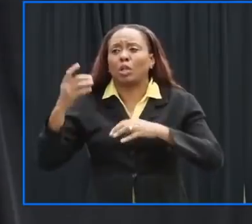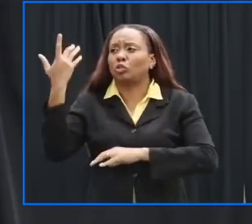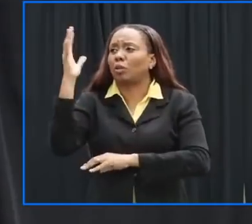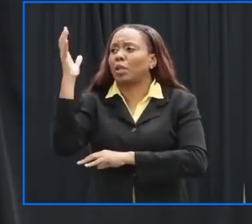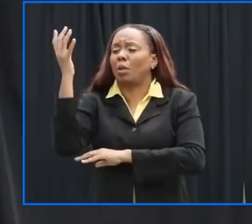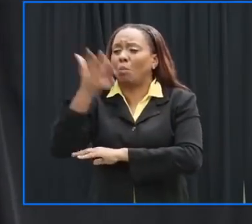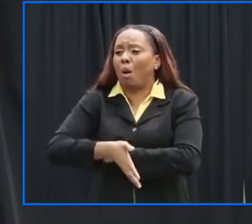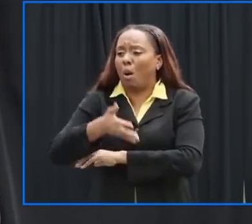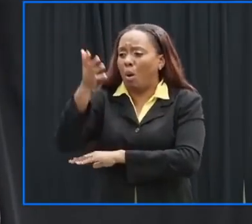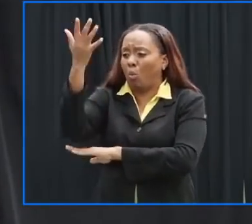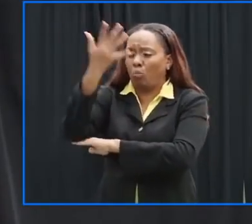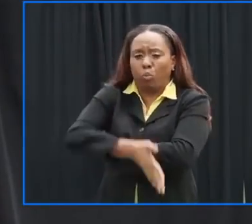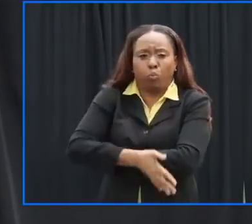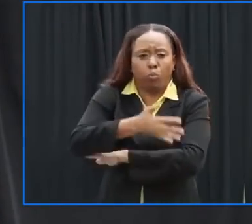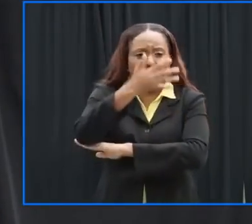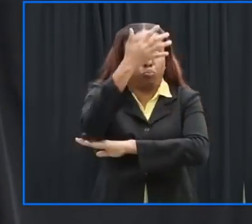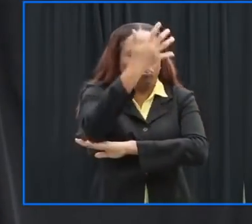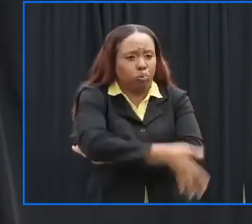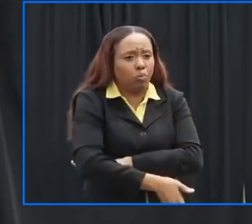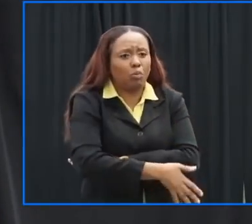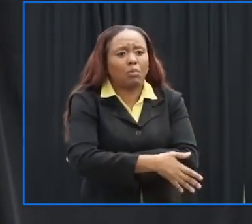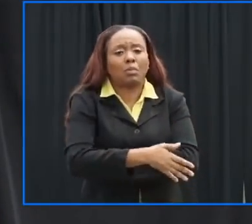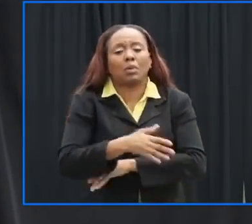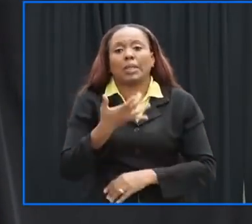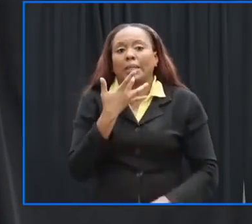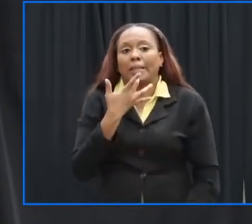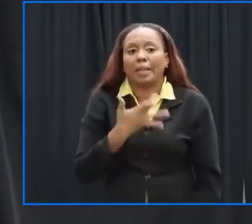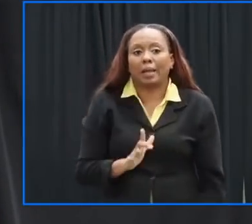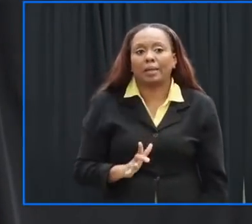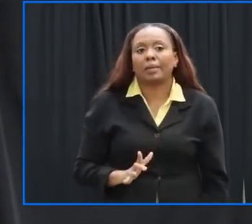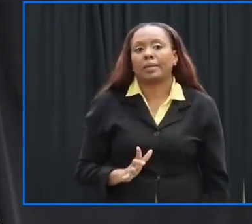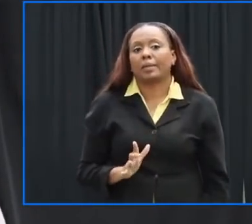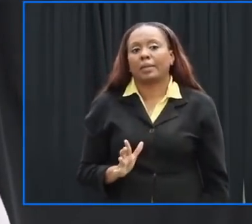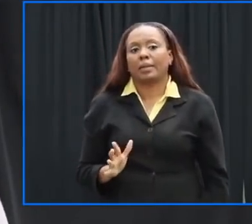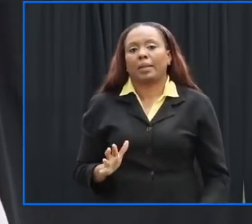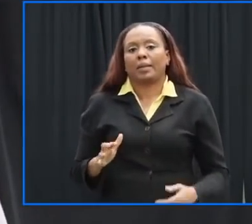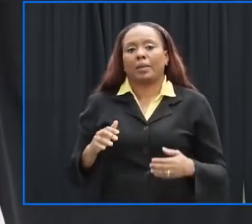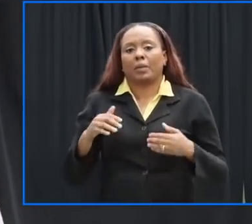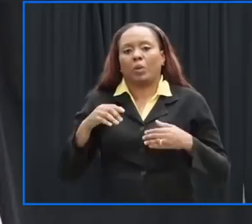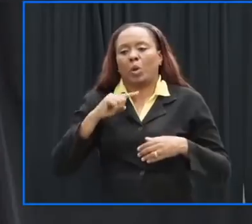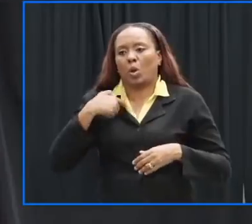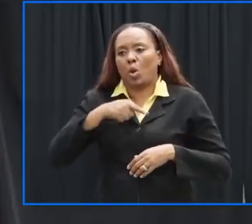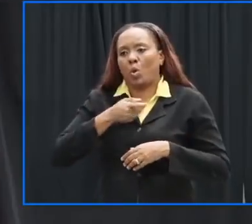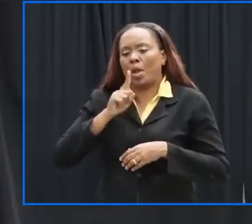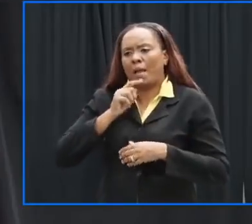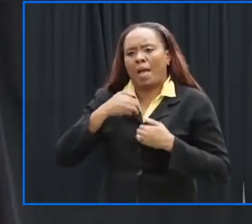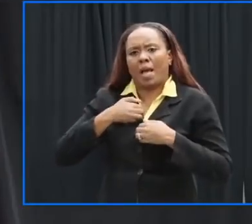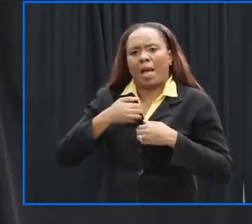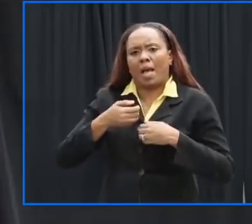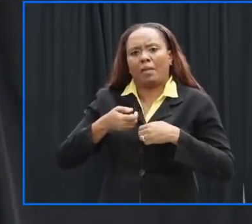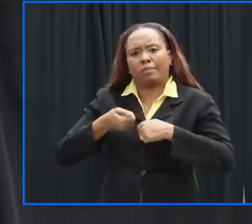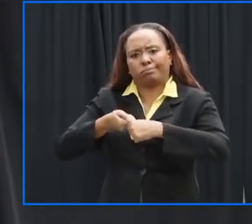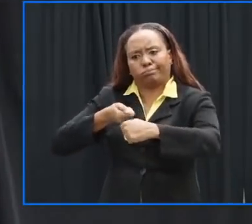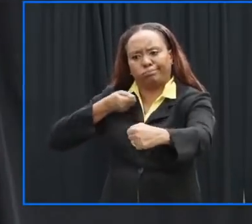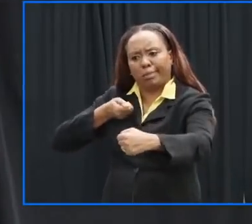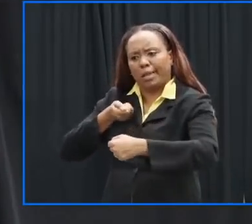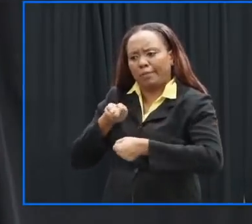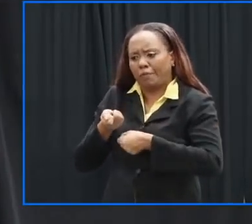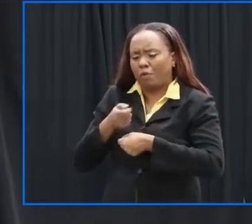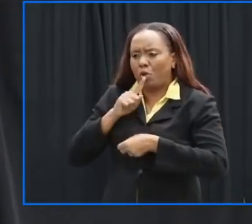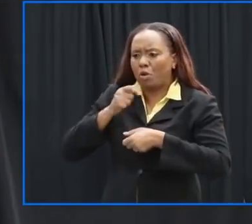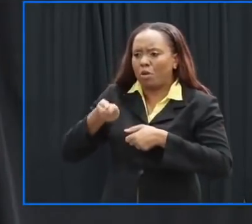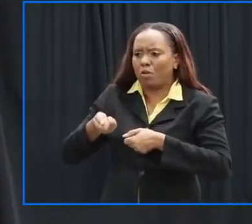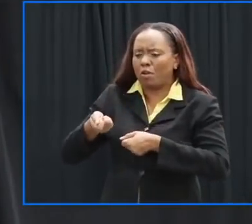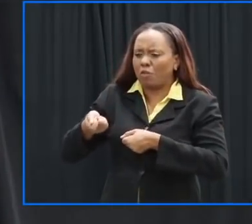we were able to fortunately we were able to get some additional chainsaws and we've distributed those chainsaws across